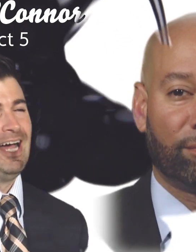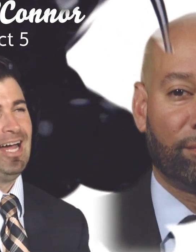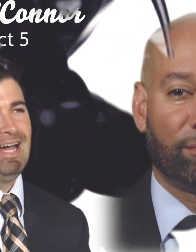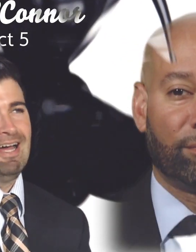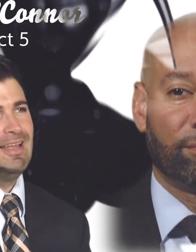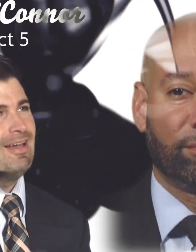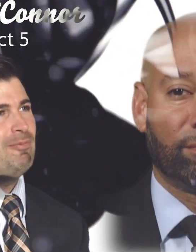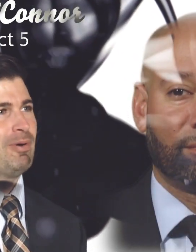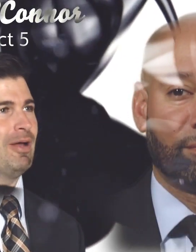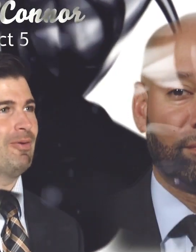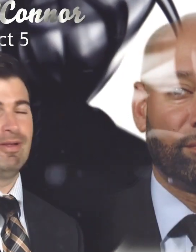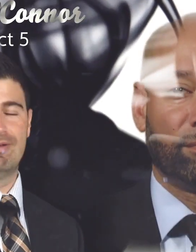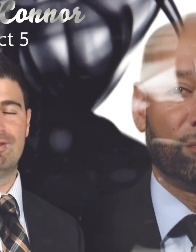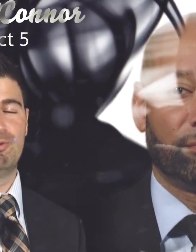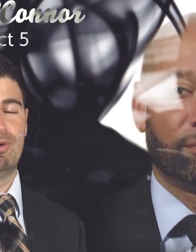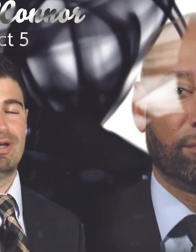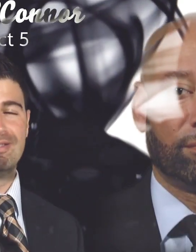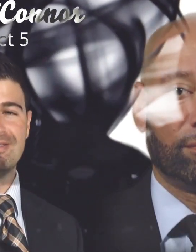Ultimate